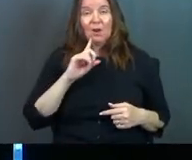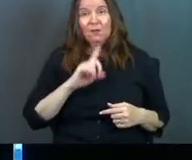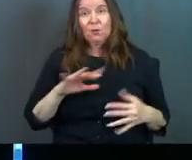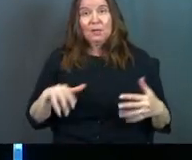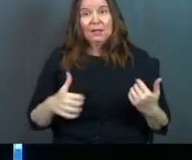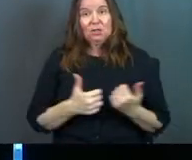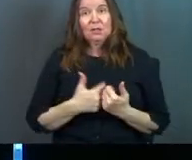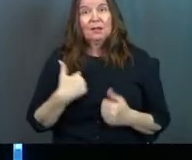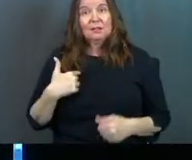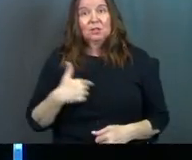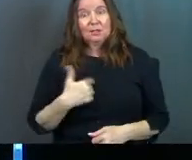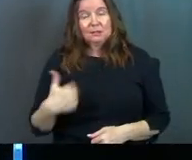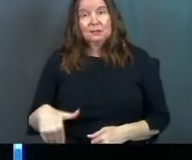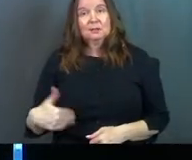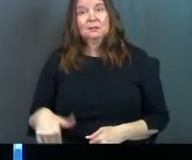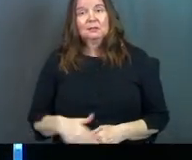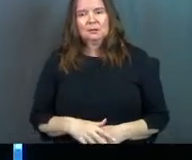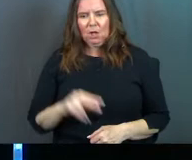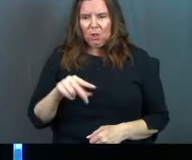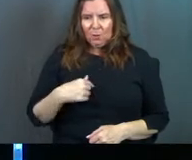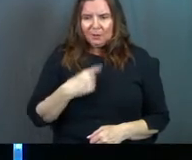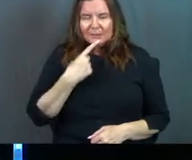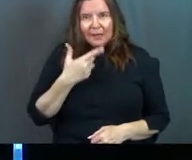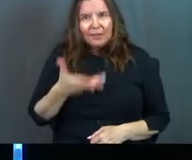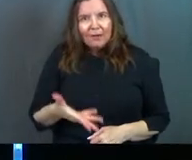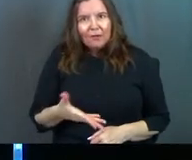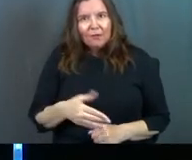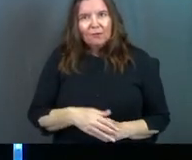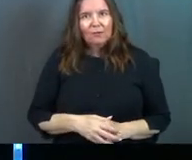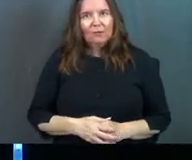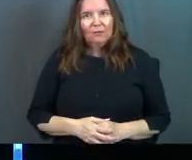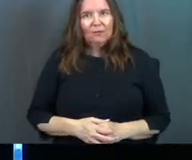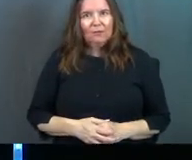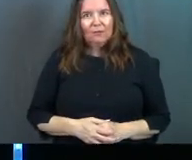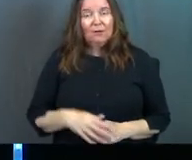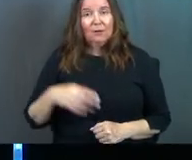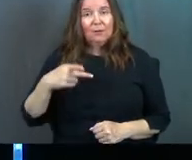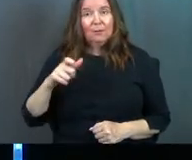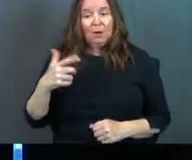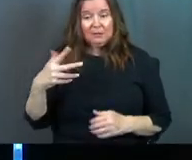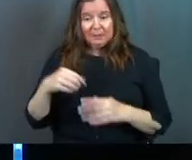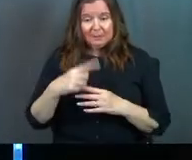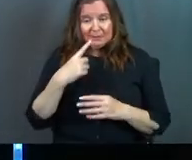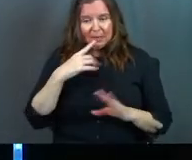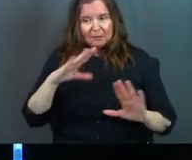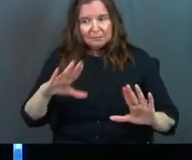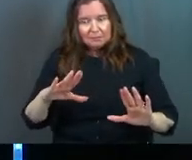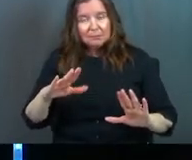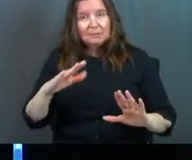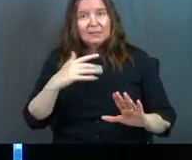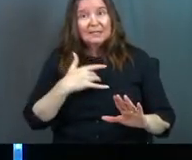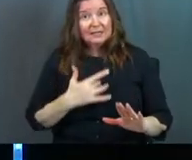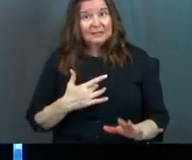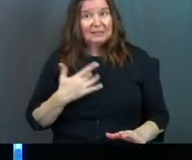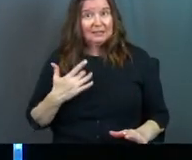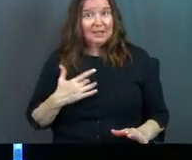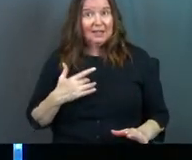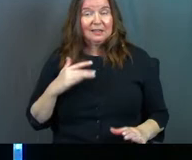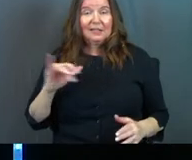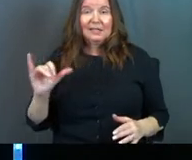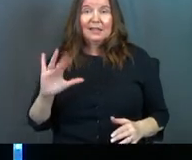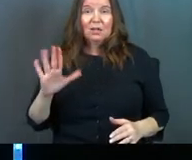ought to really challenge us. Look at what it's saying there. Paul is coming in and he's saying, listen, in a sense,